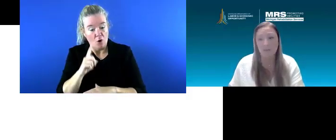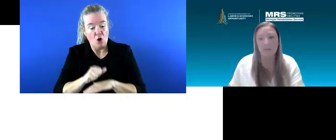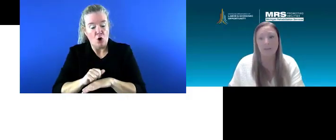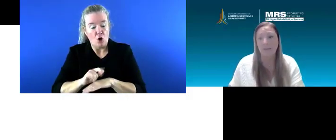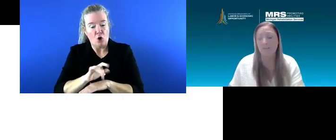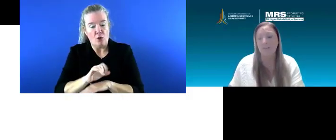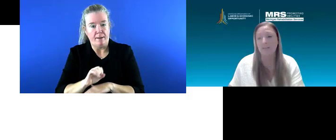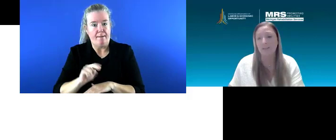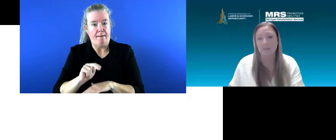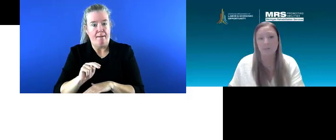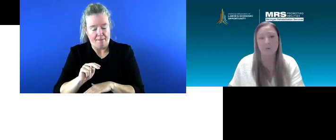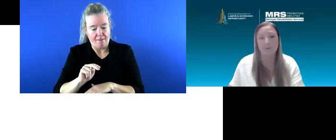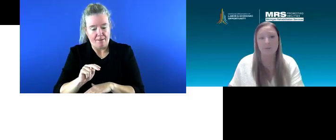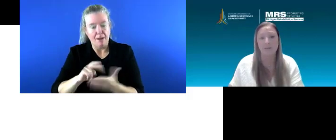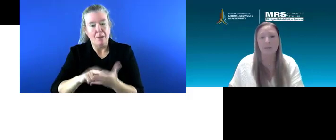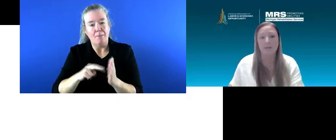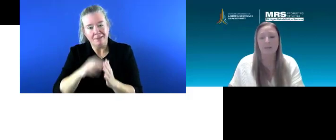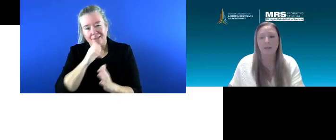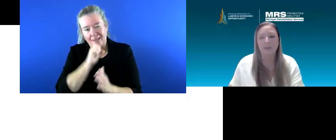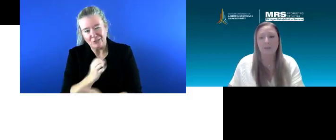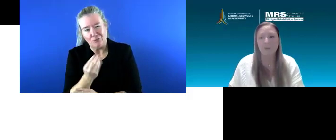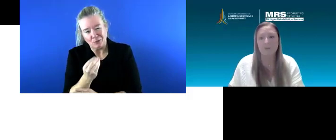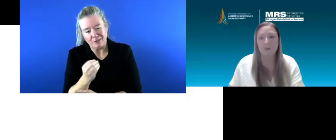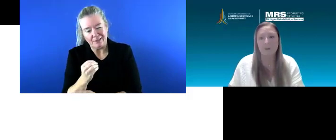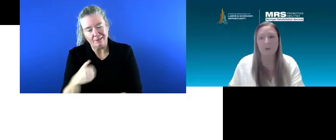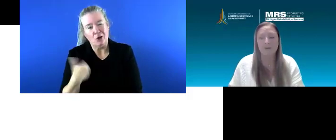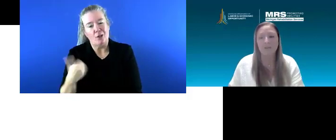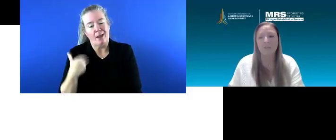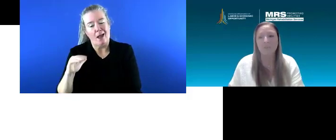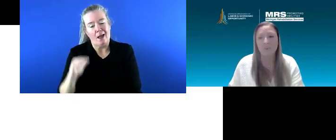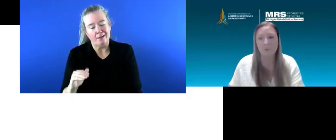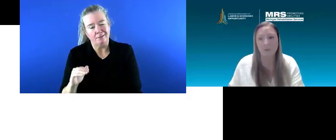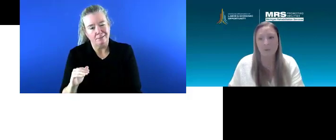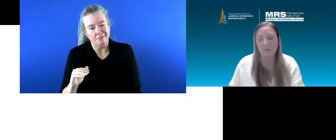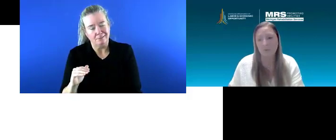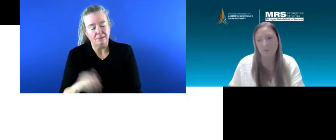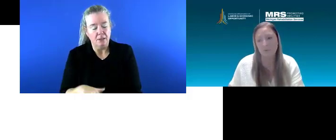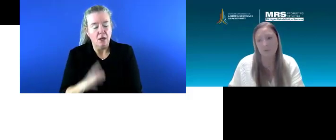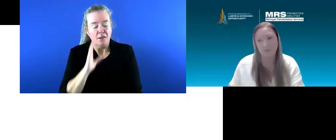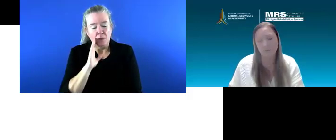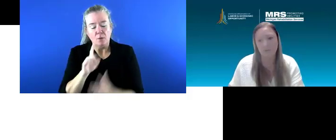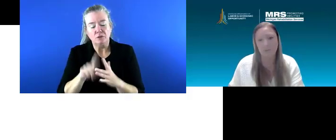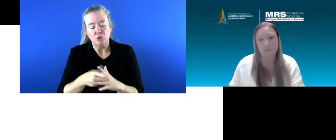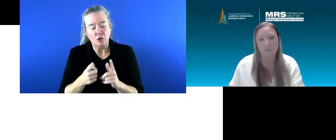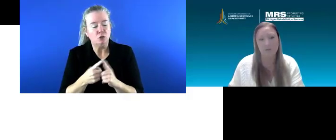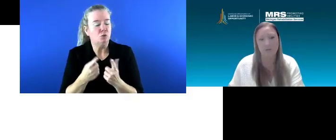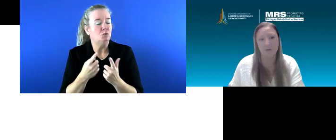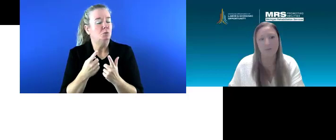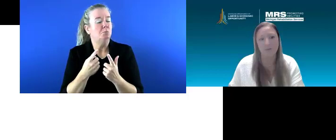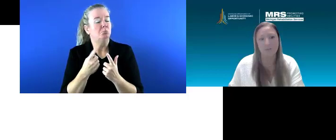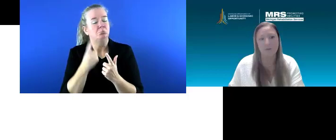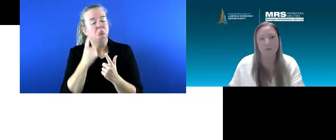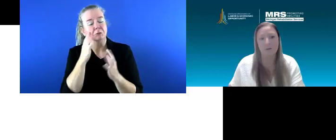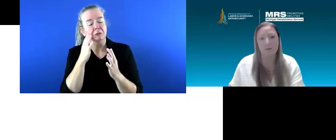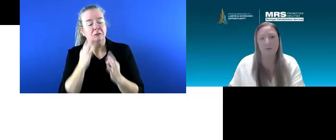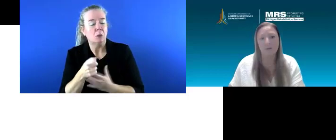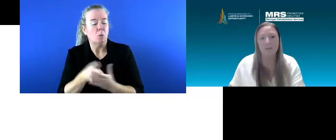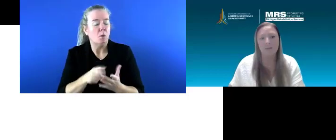on, like I said, at age 14, and they're going to start exploring what those job interests are.